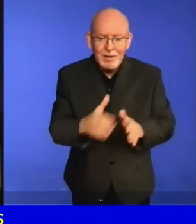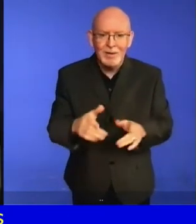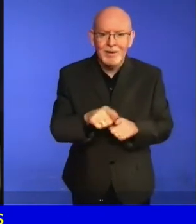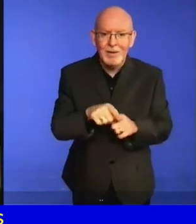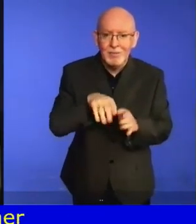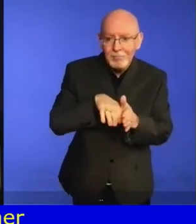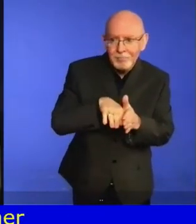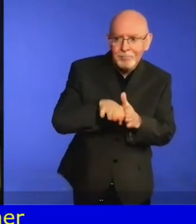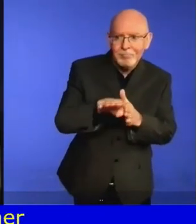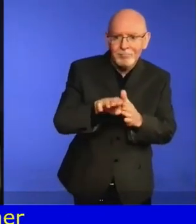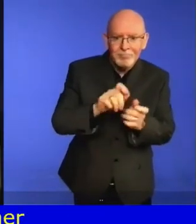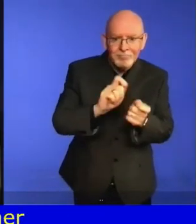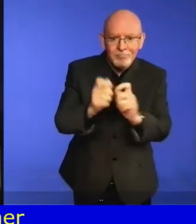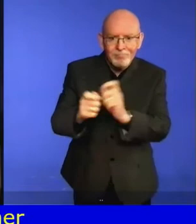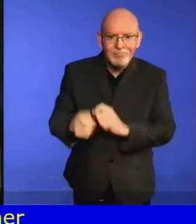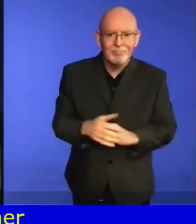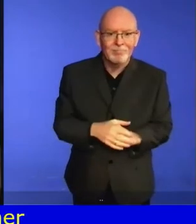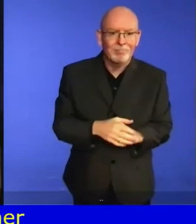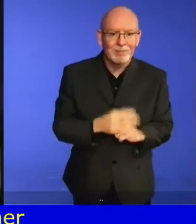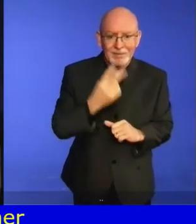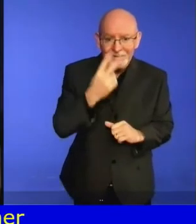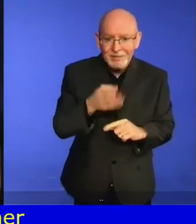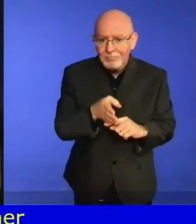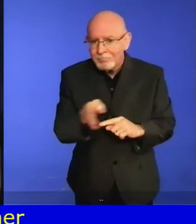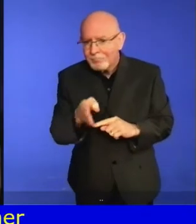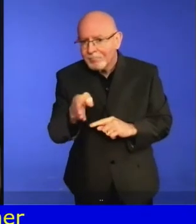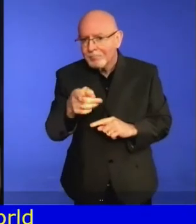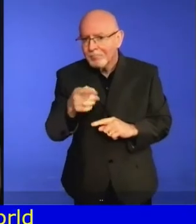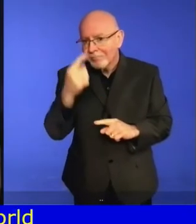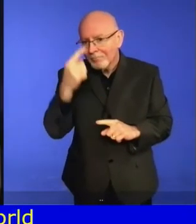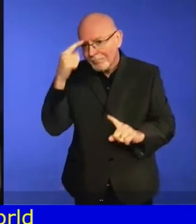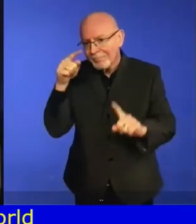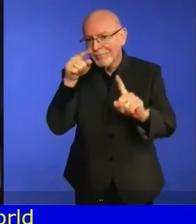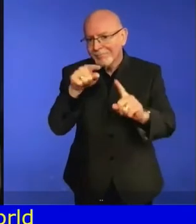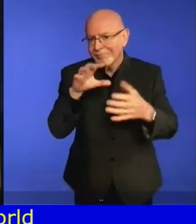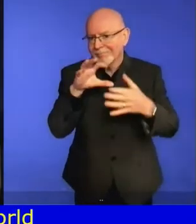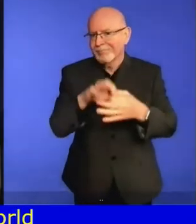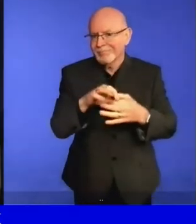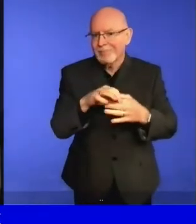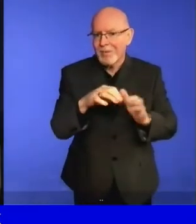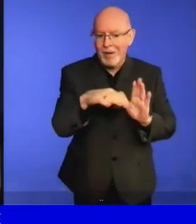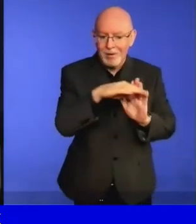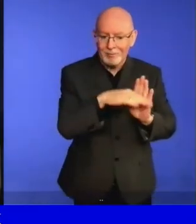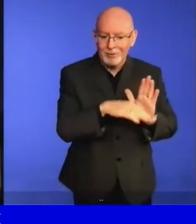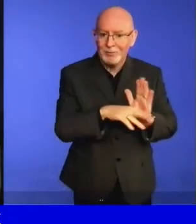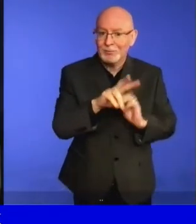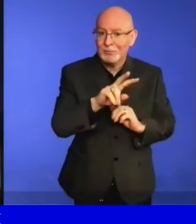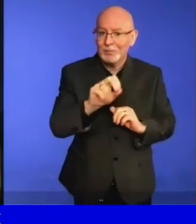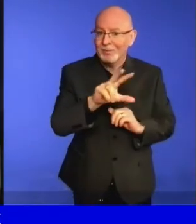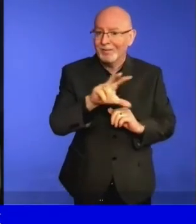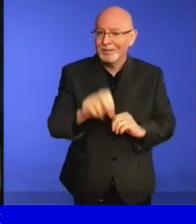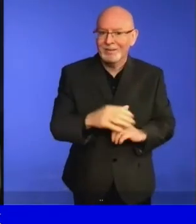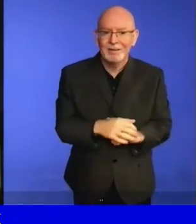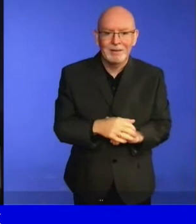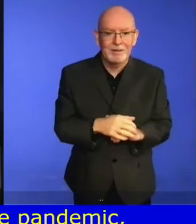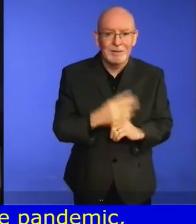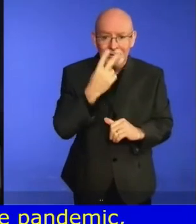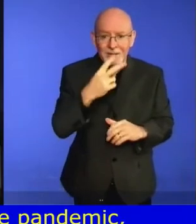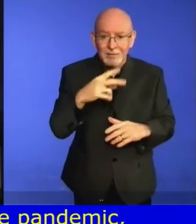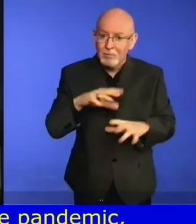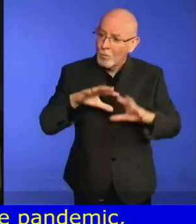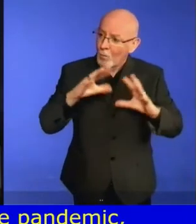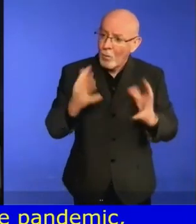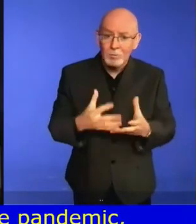challenges experience, the Committee continued its mandate online except constructive dialogues and met virtually on three